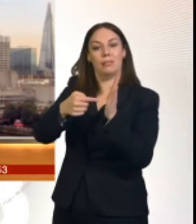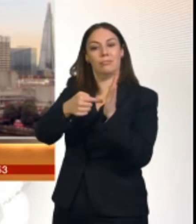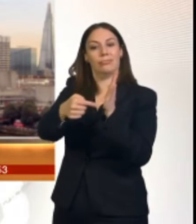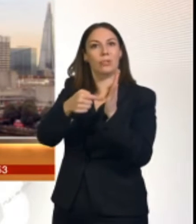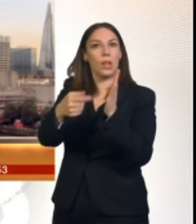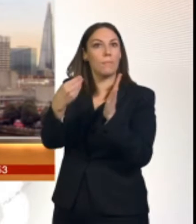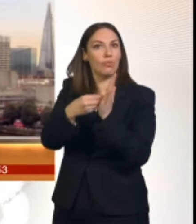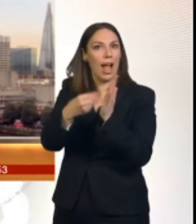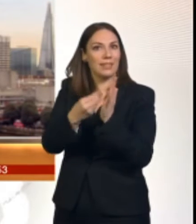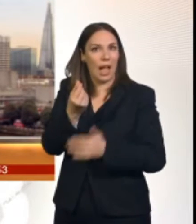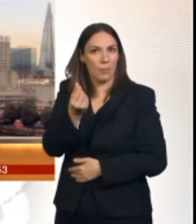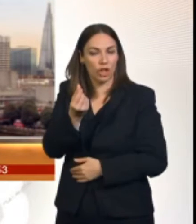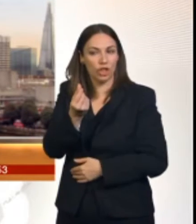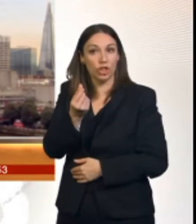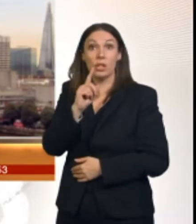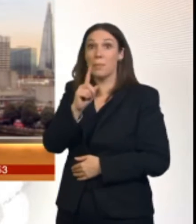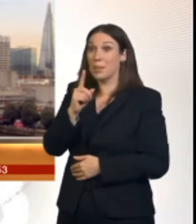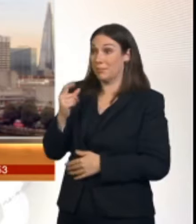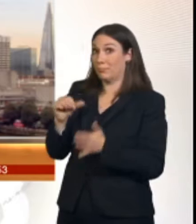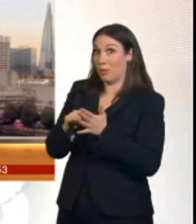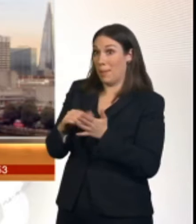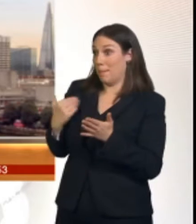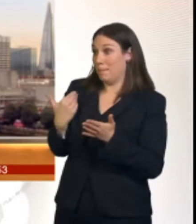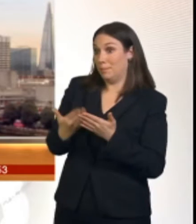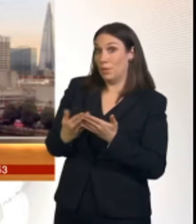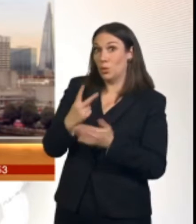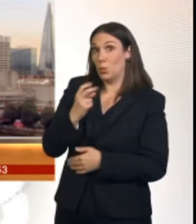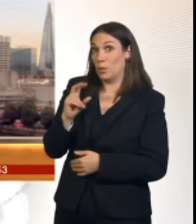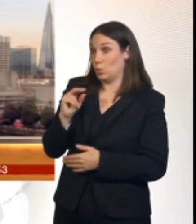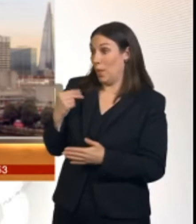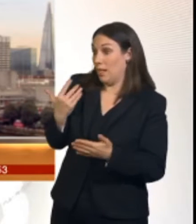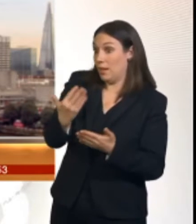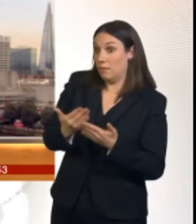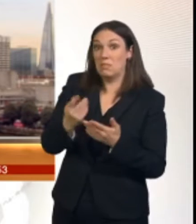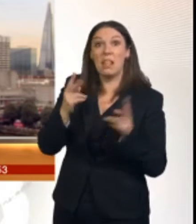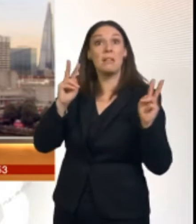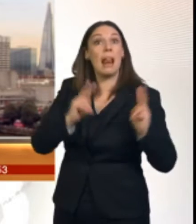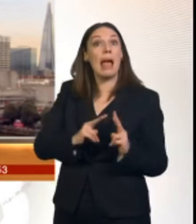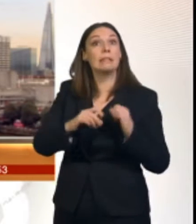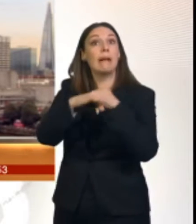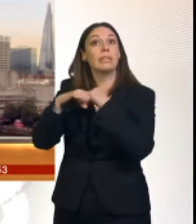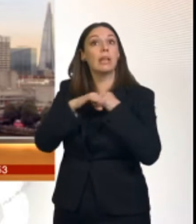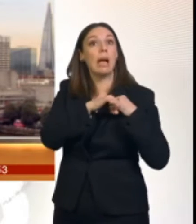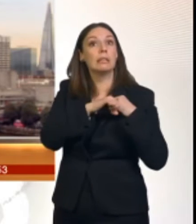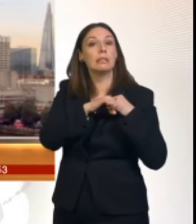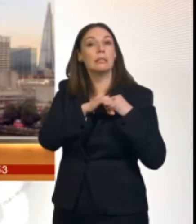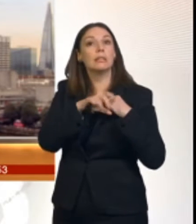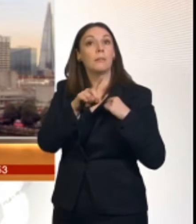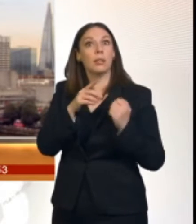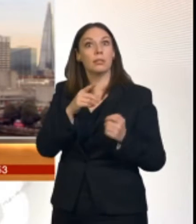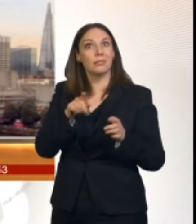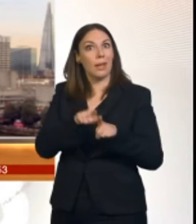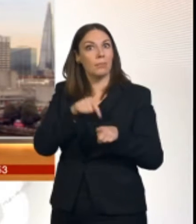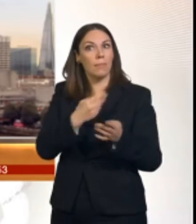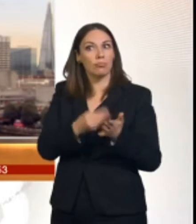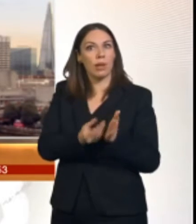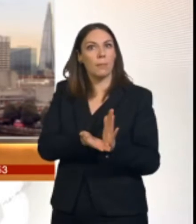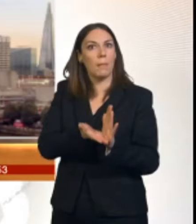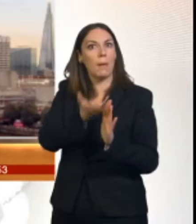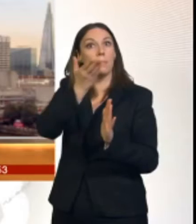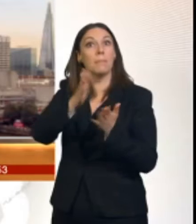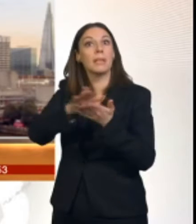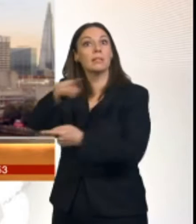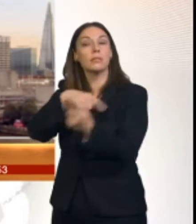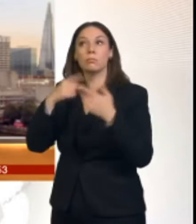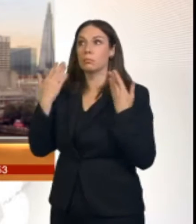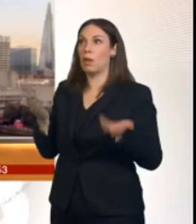happened is that there's been little or no advertising, and yet prices have increased. Consumers just don't know how much some of these services